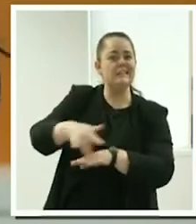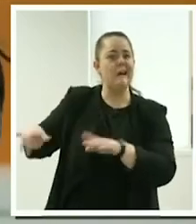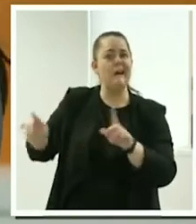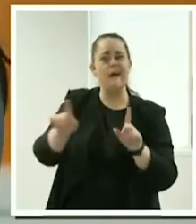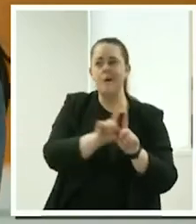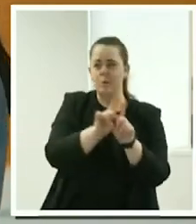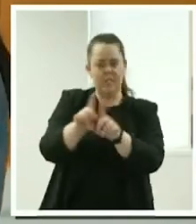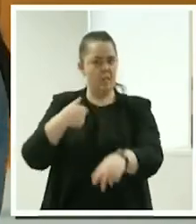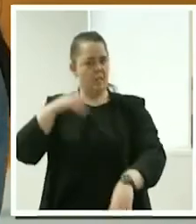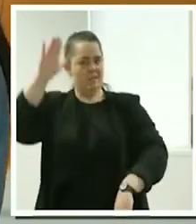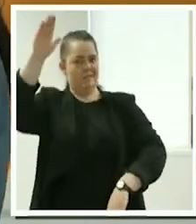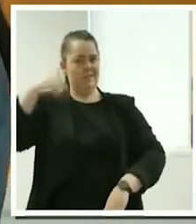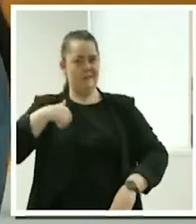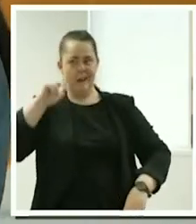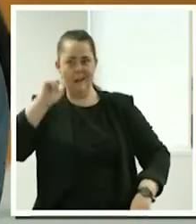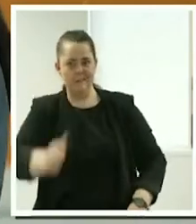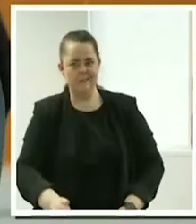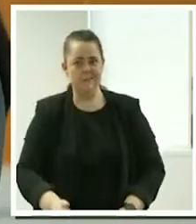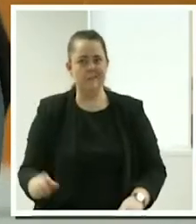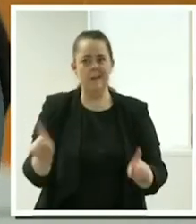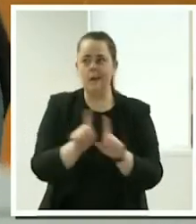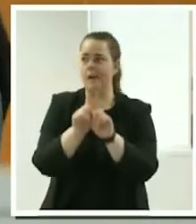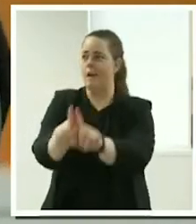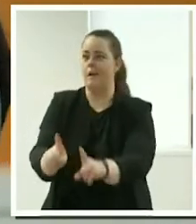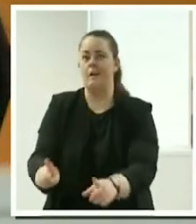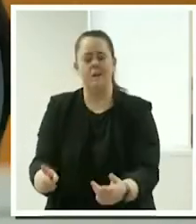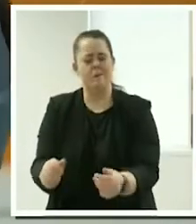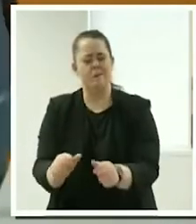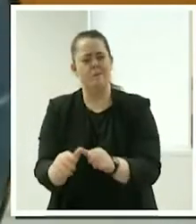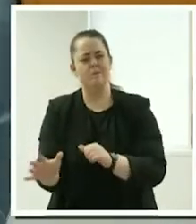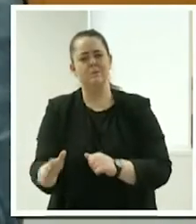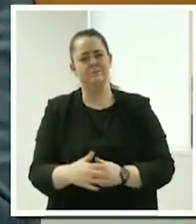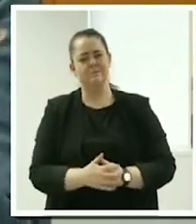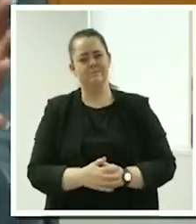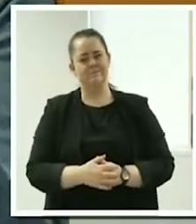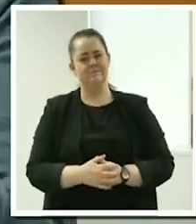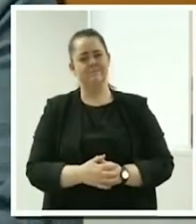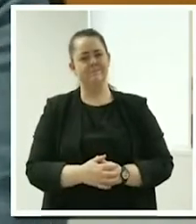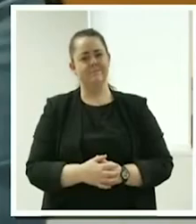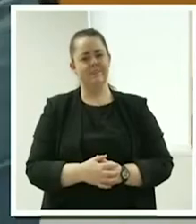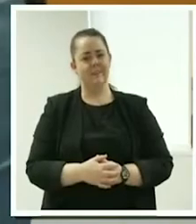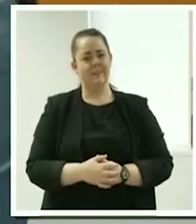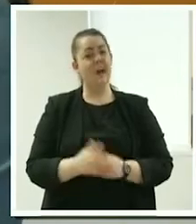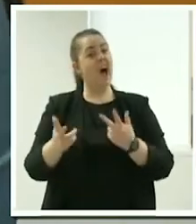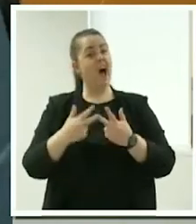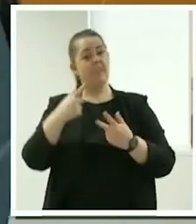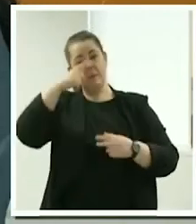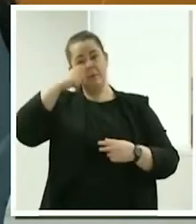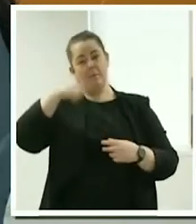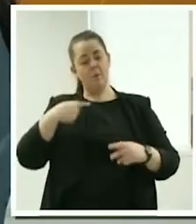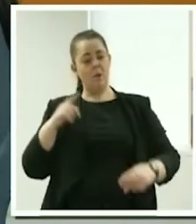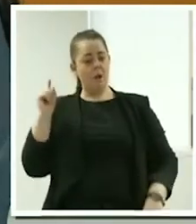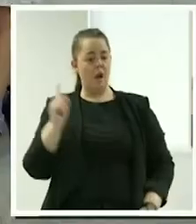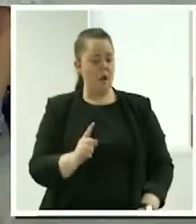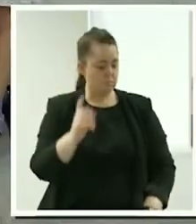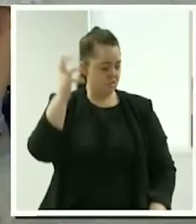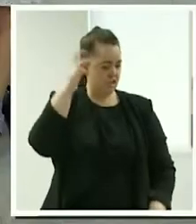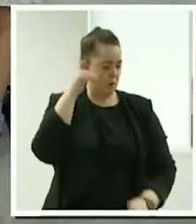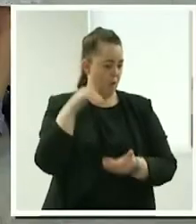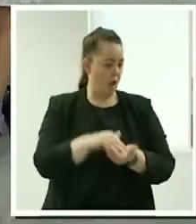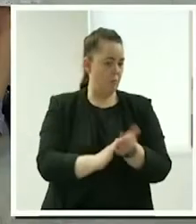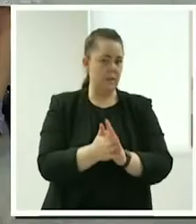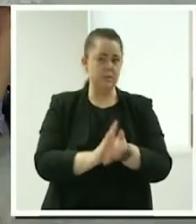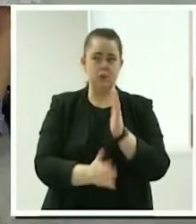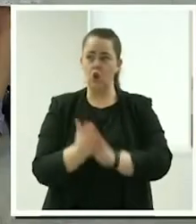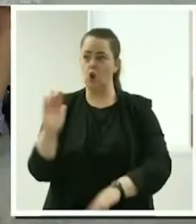has been an awesome journey to be able to give that service that you know that they wouldn't get otherwise i think that's probably